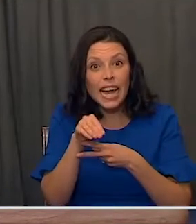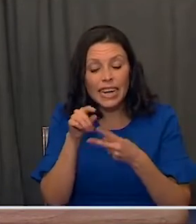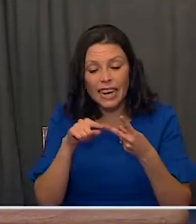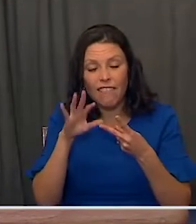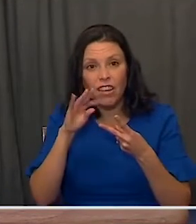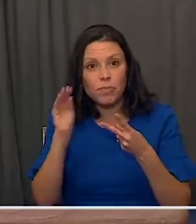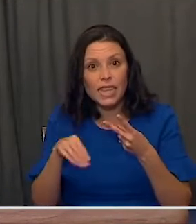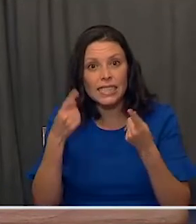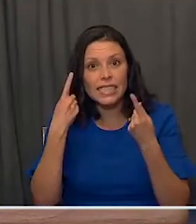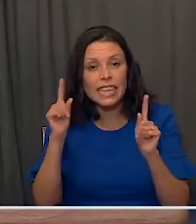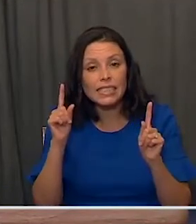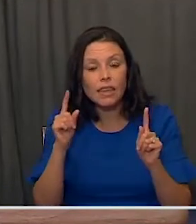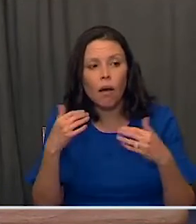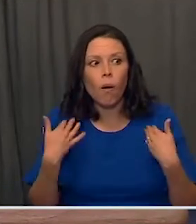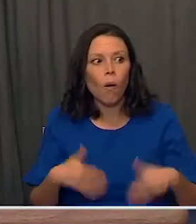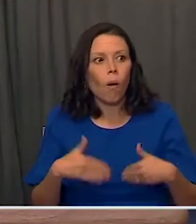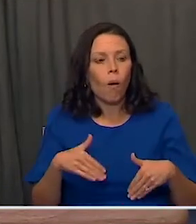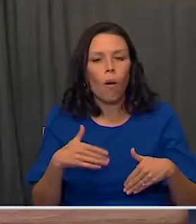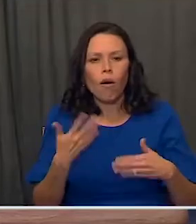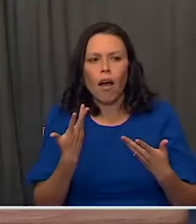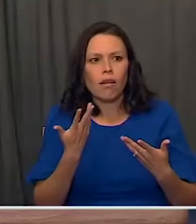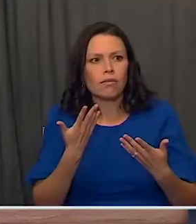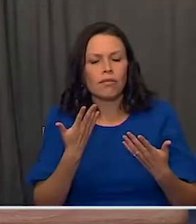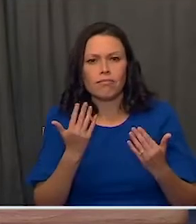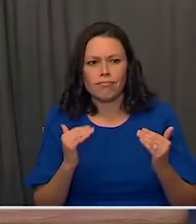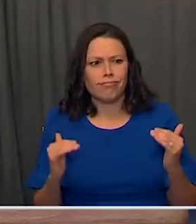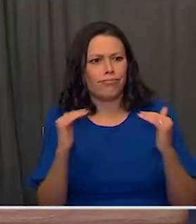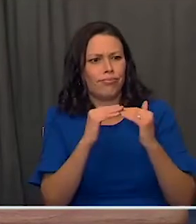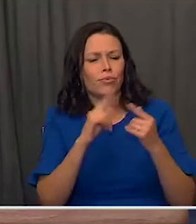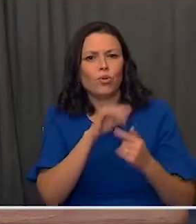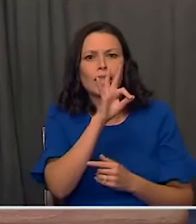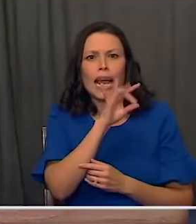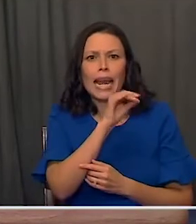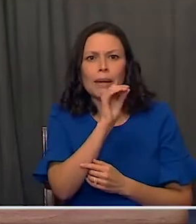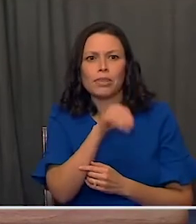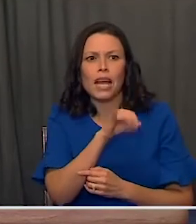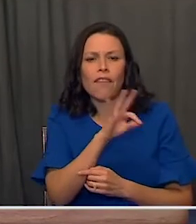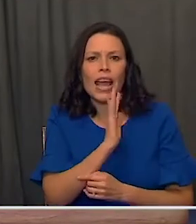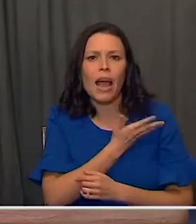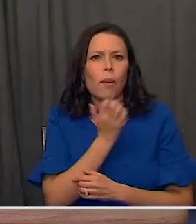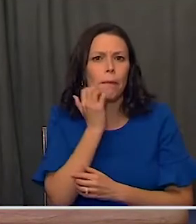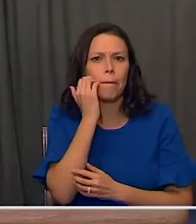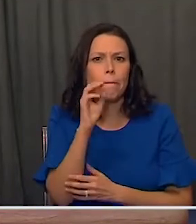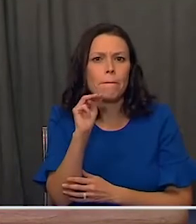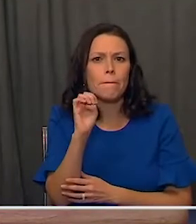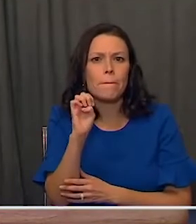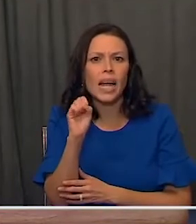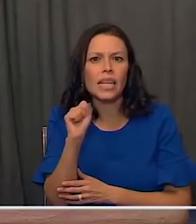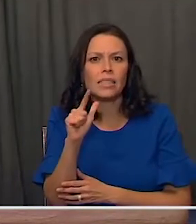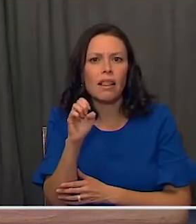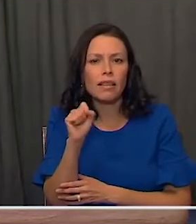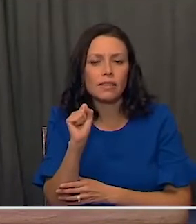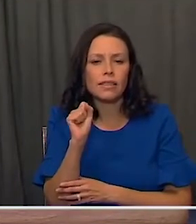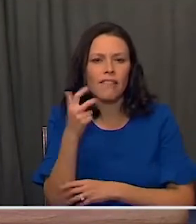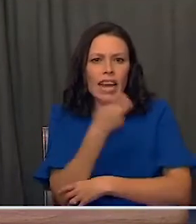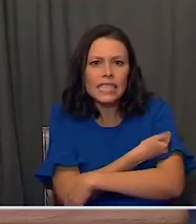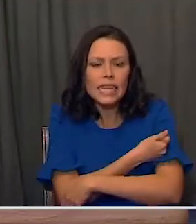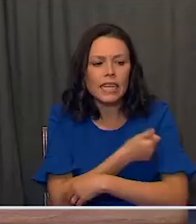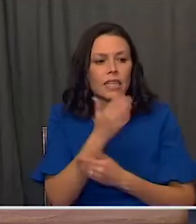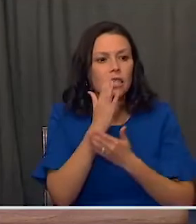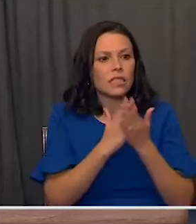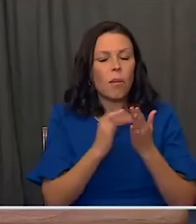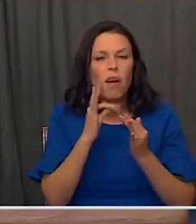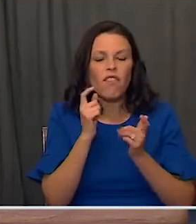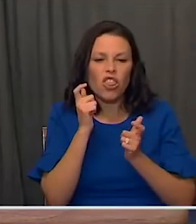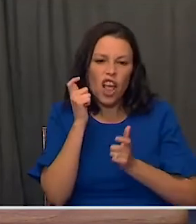efficacy, rivaling the 98 percent efficacy of our measles vaccine, produced in some